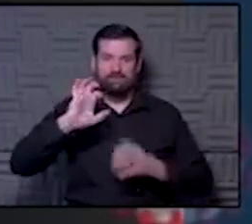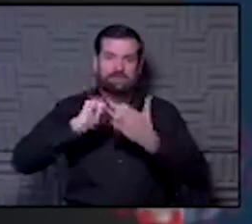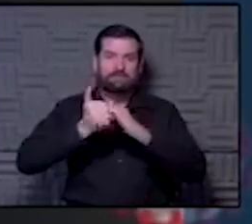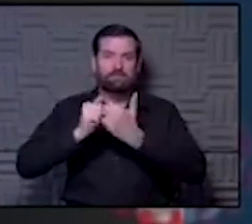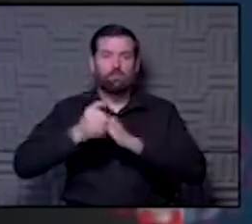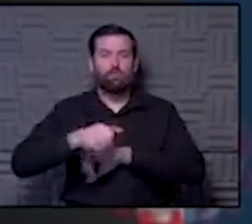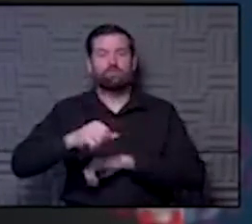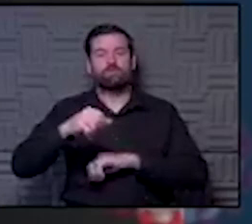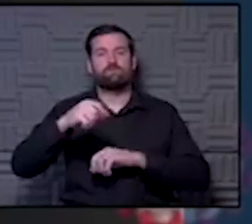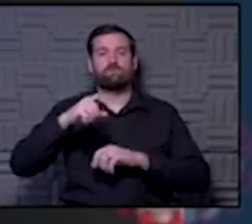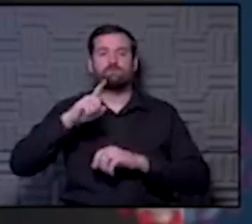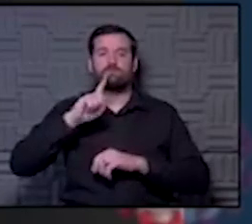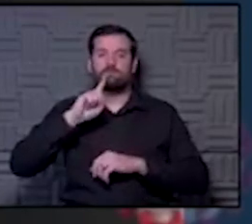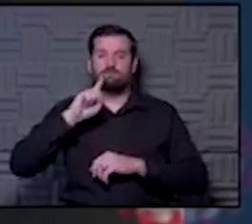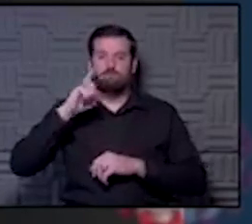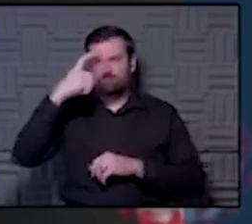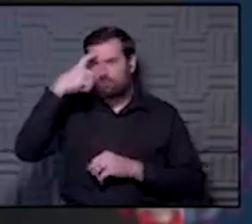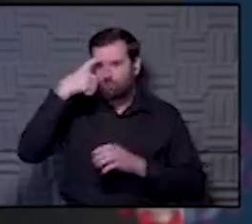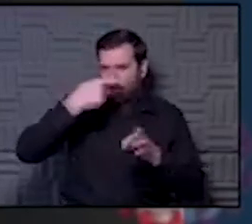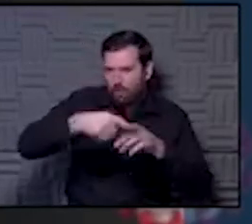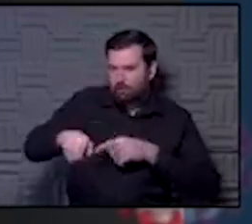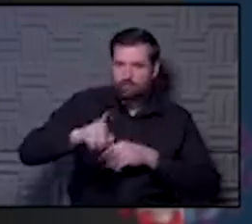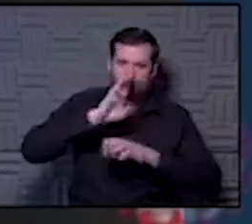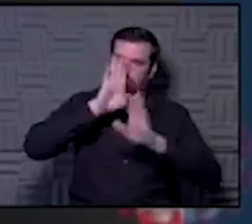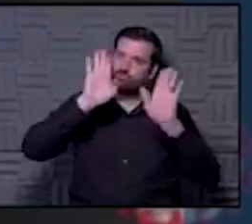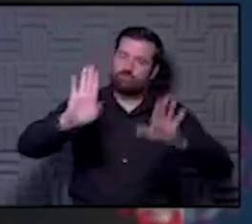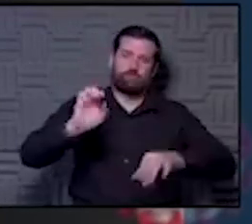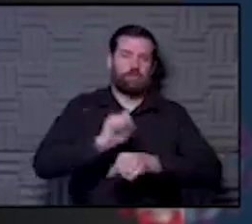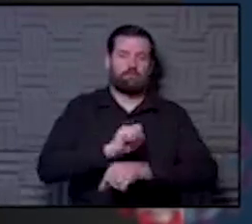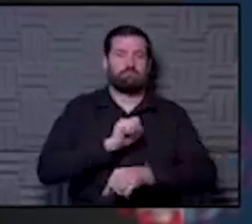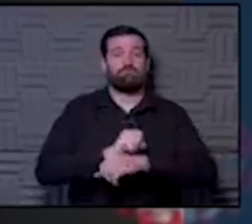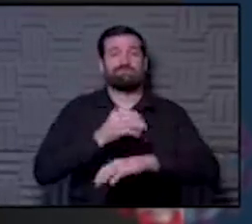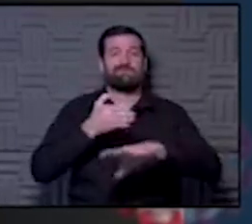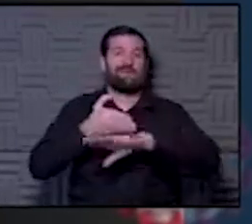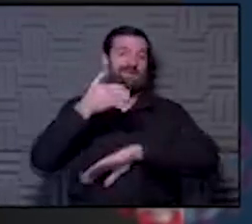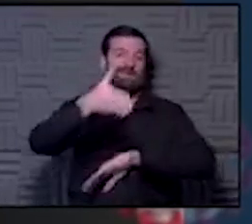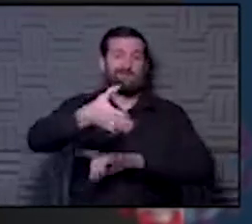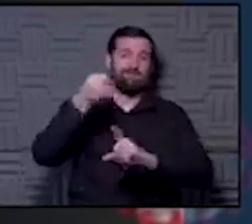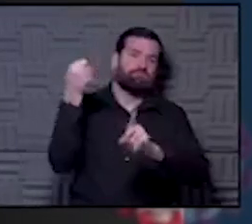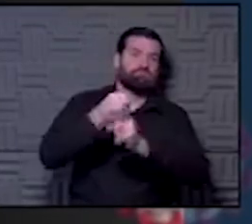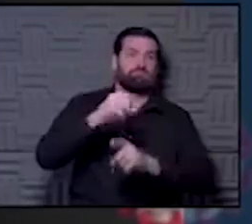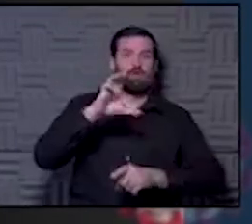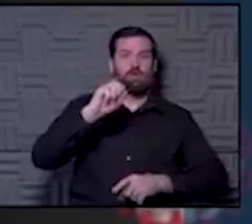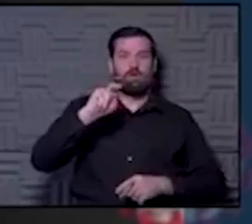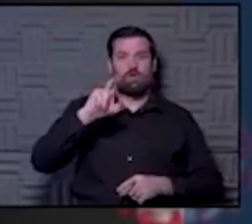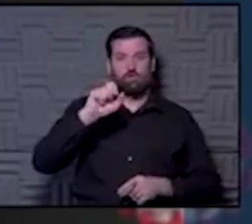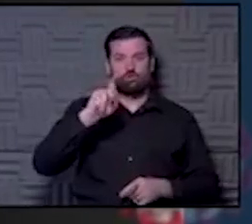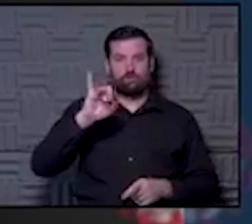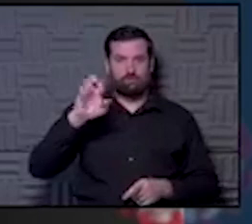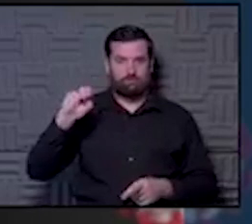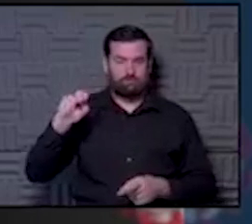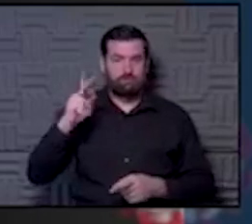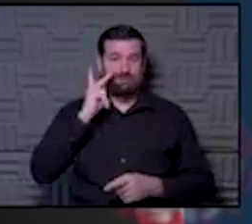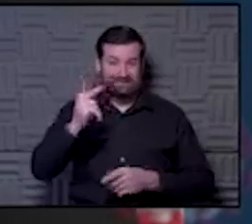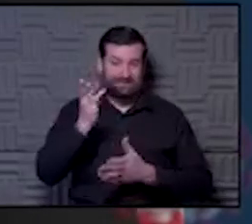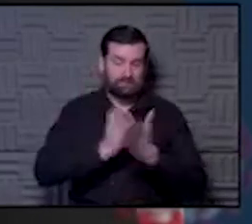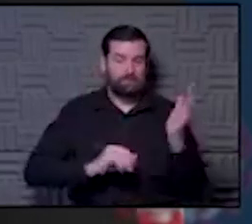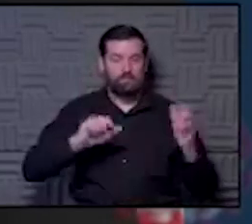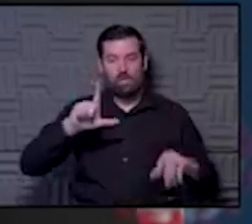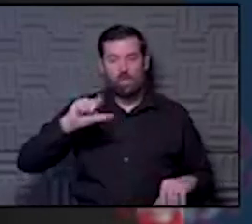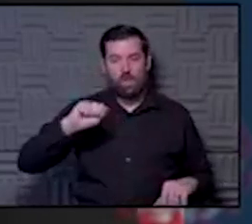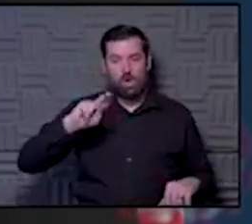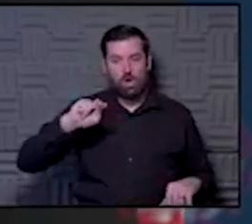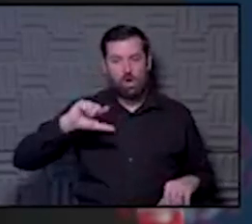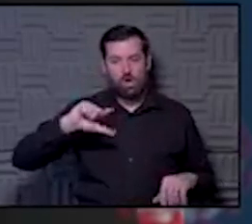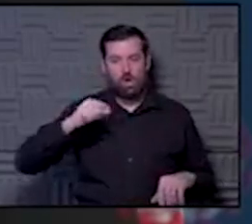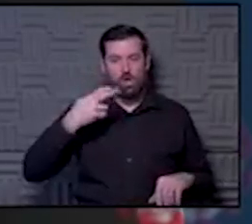know Dr. Rippey's very well. He does a great job in the world, the post-concussion syndrome and other things. He is starting to see some long haulers with a brain